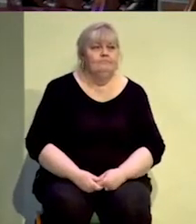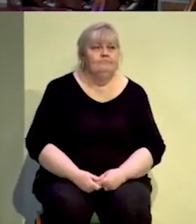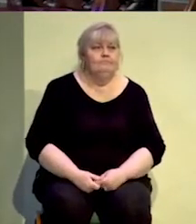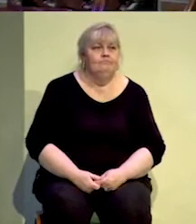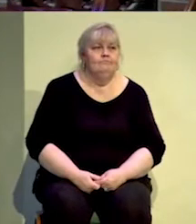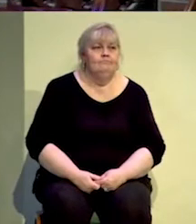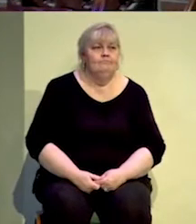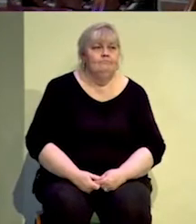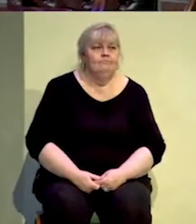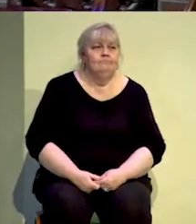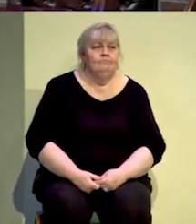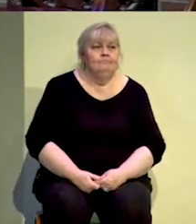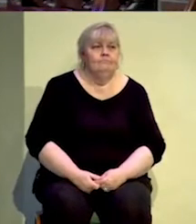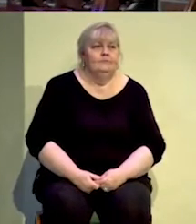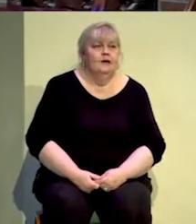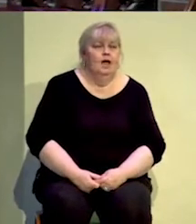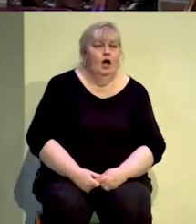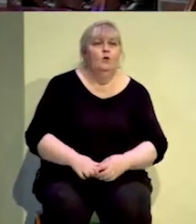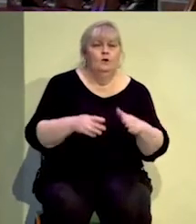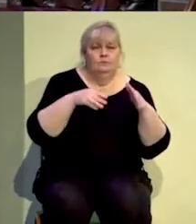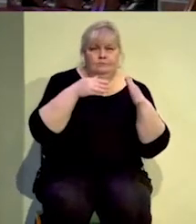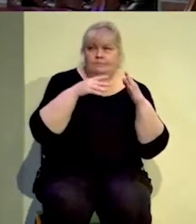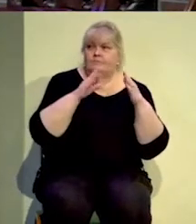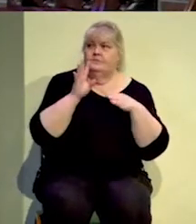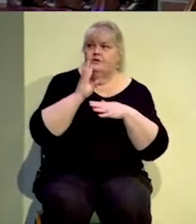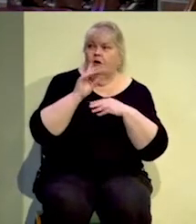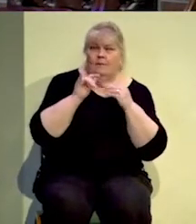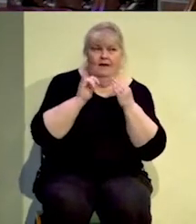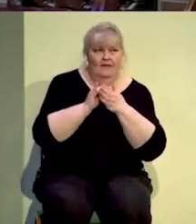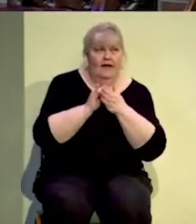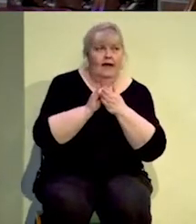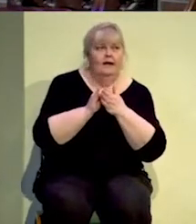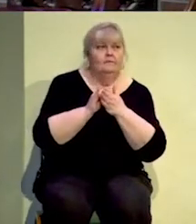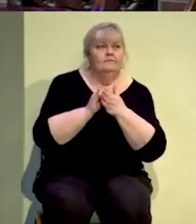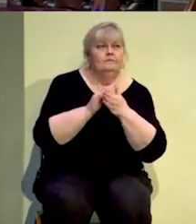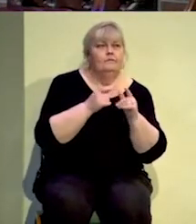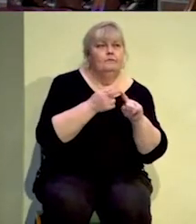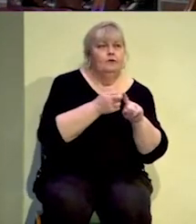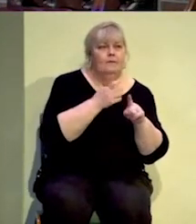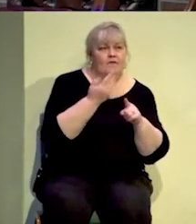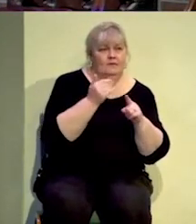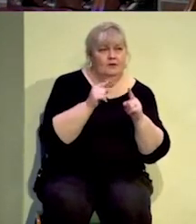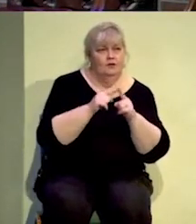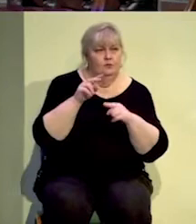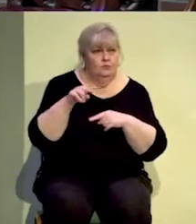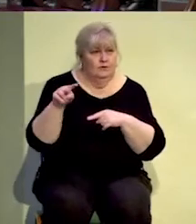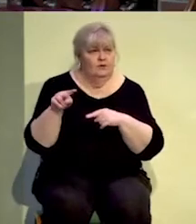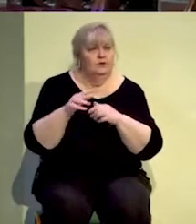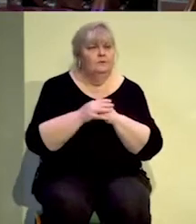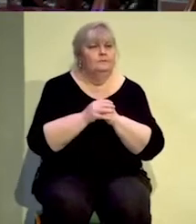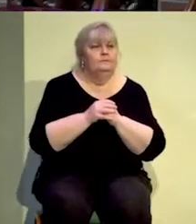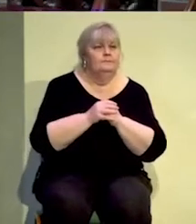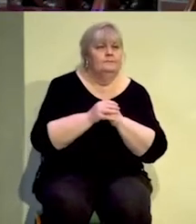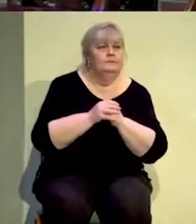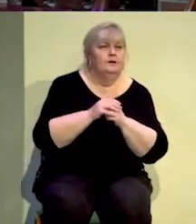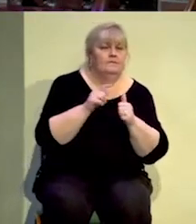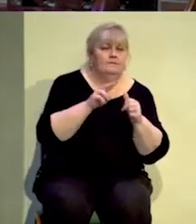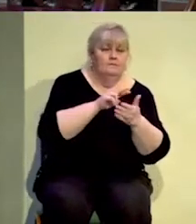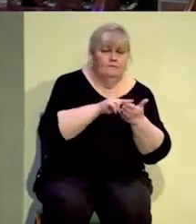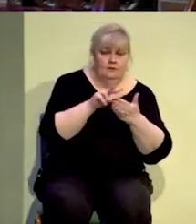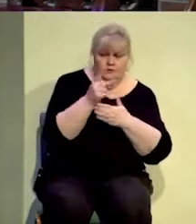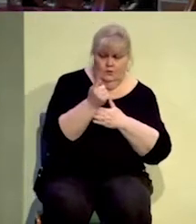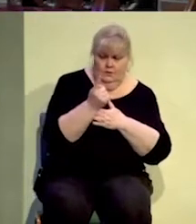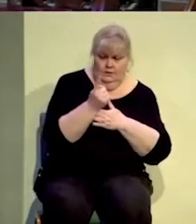and then in just a moment we will segue over to Matthew chapter 23. Matthew 15, beginning in verse 1.